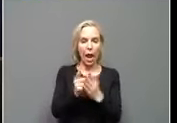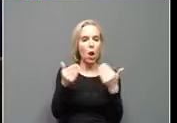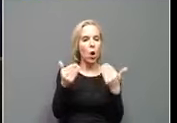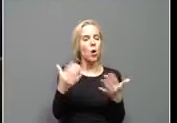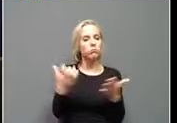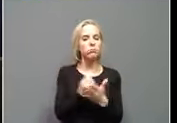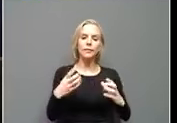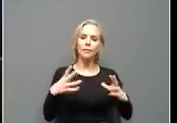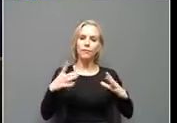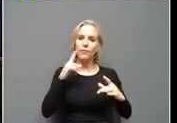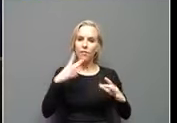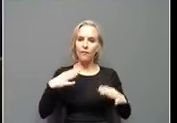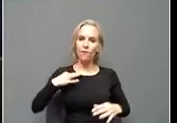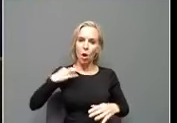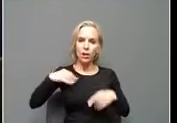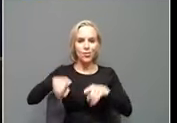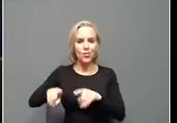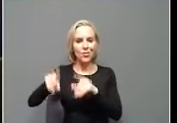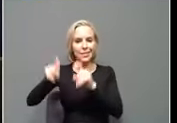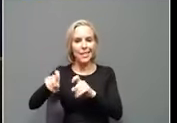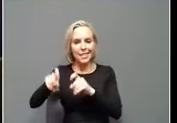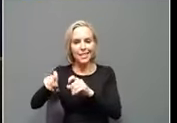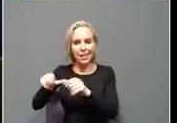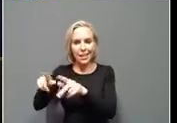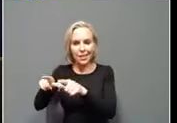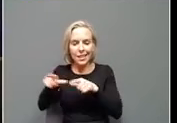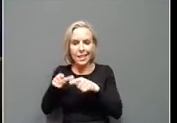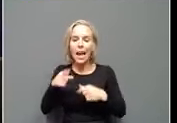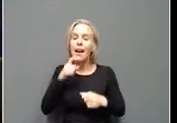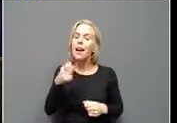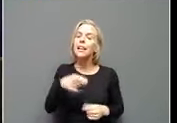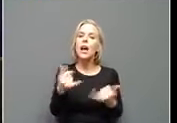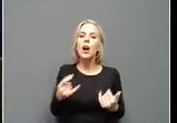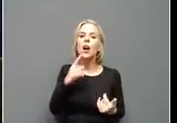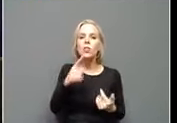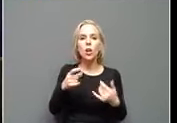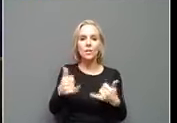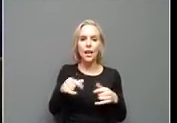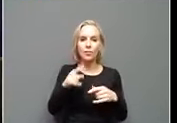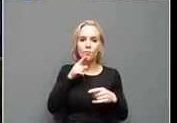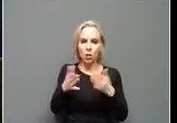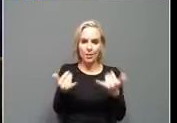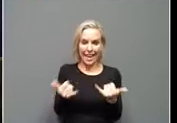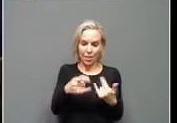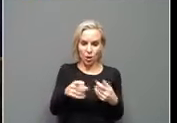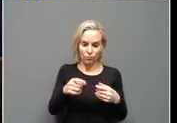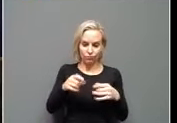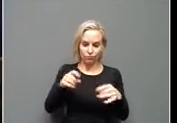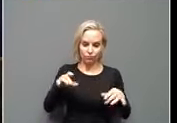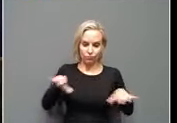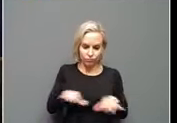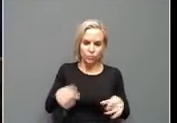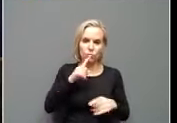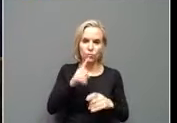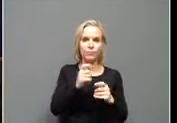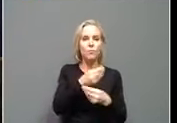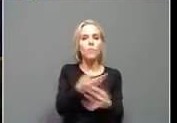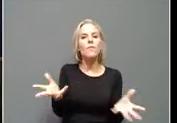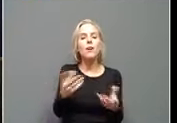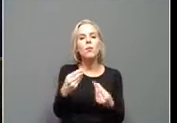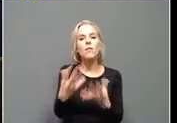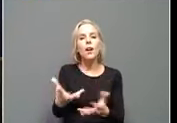Now they are the driving force and administering the safe and effective vaccines to our people. Today, on Nurses Day,